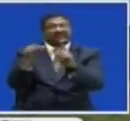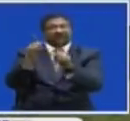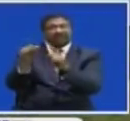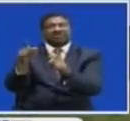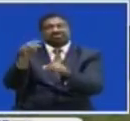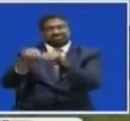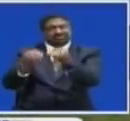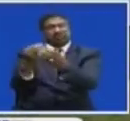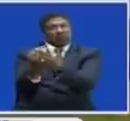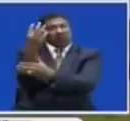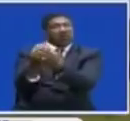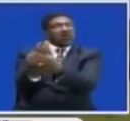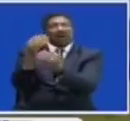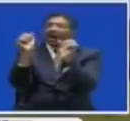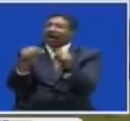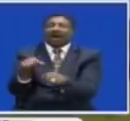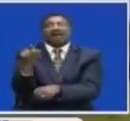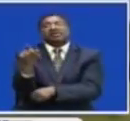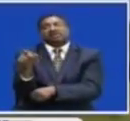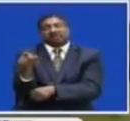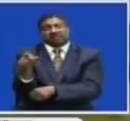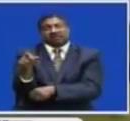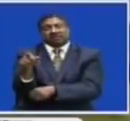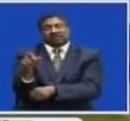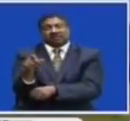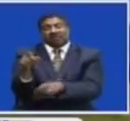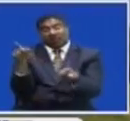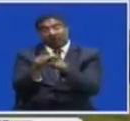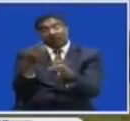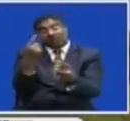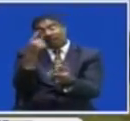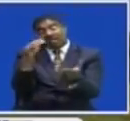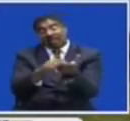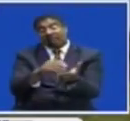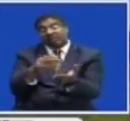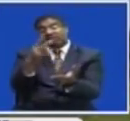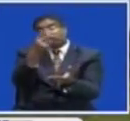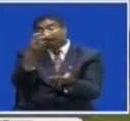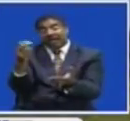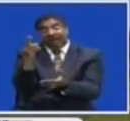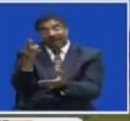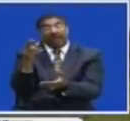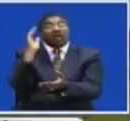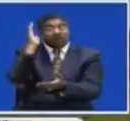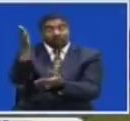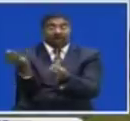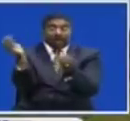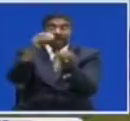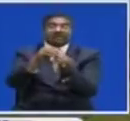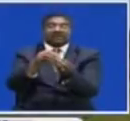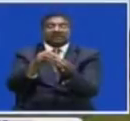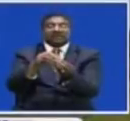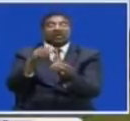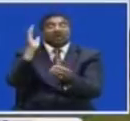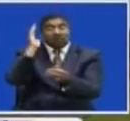And turn that into milk Very easy We're planning to clear Another 1,200 hectares Of which we will grow